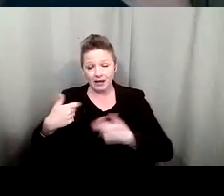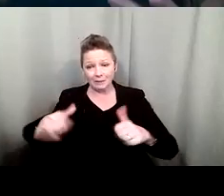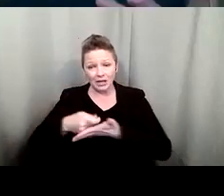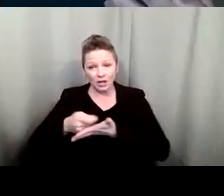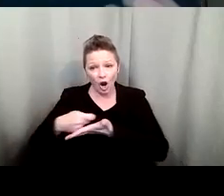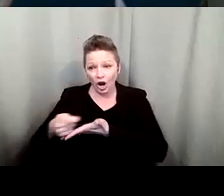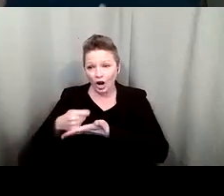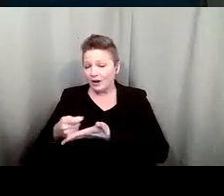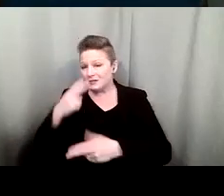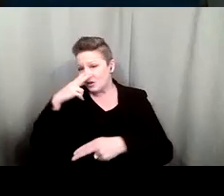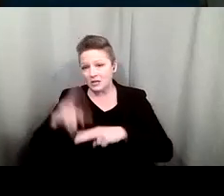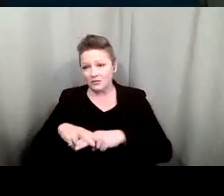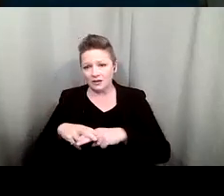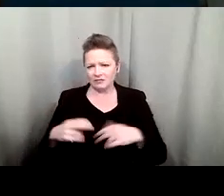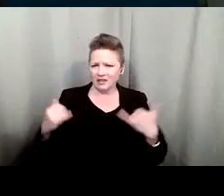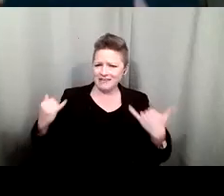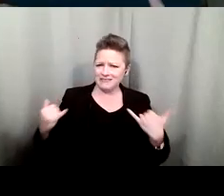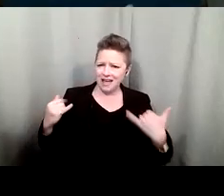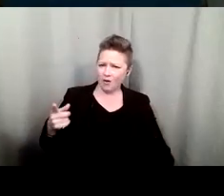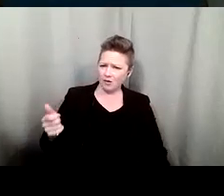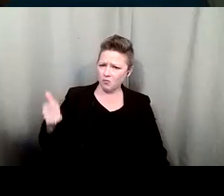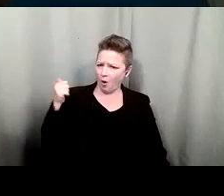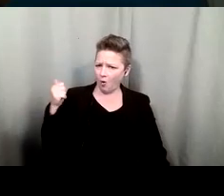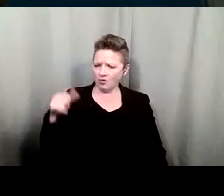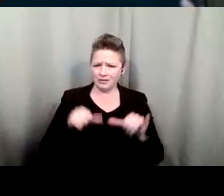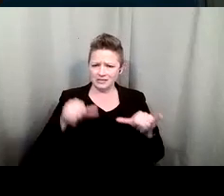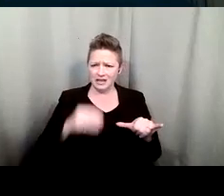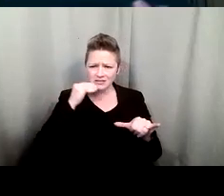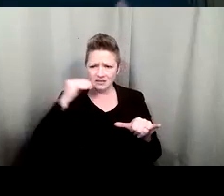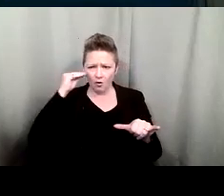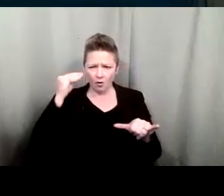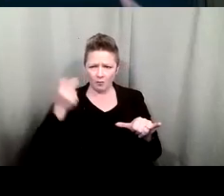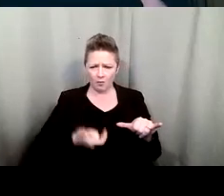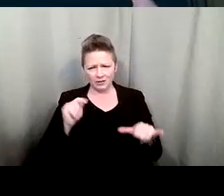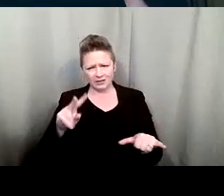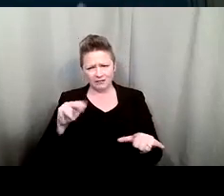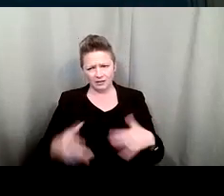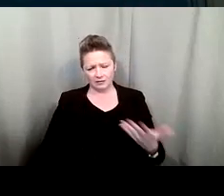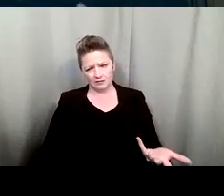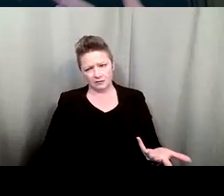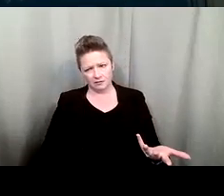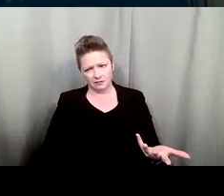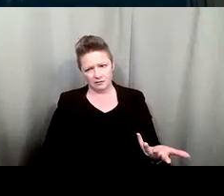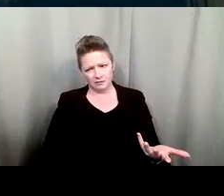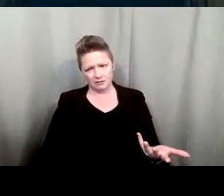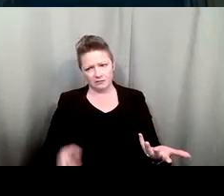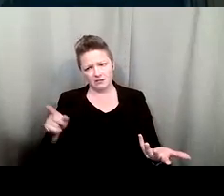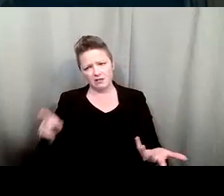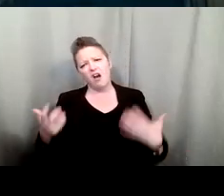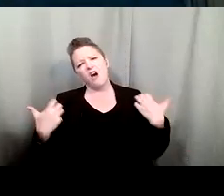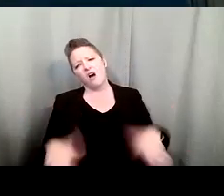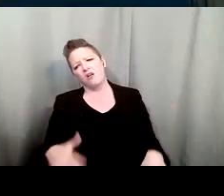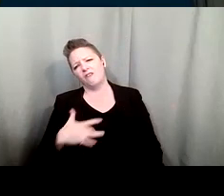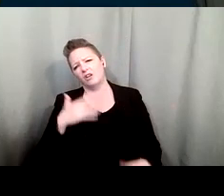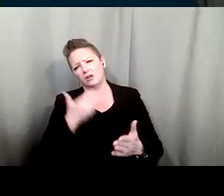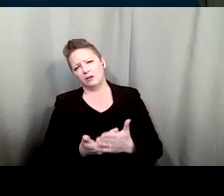now he just got to stay with me so i'm too tired or uh now i don't feel good